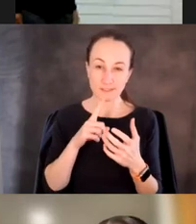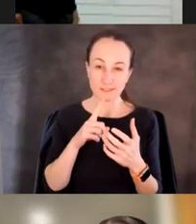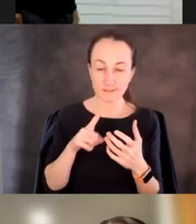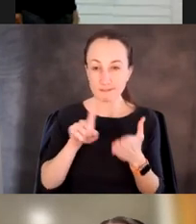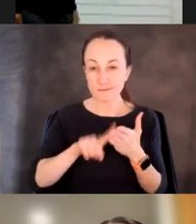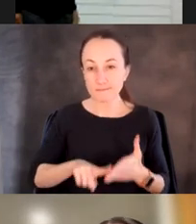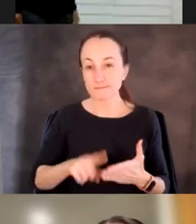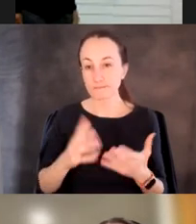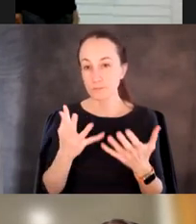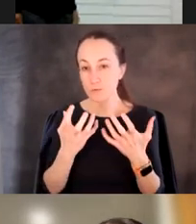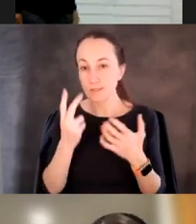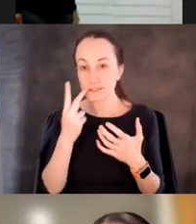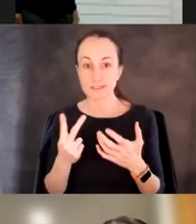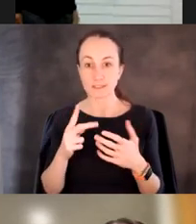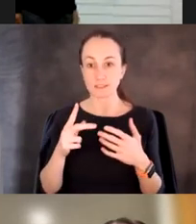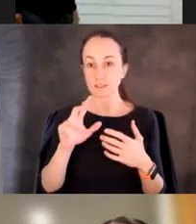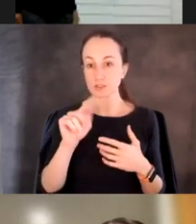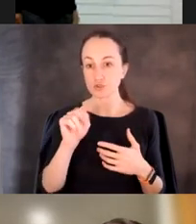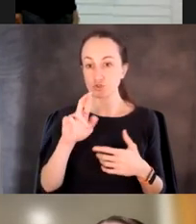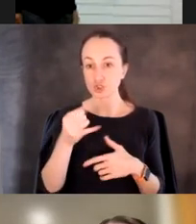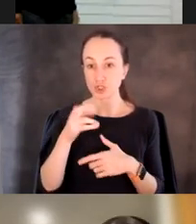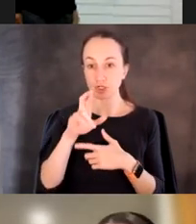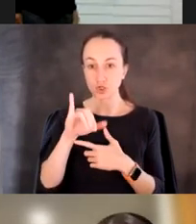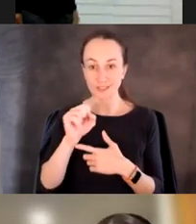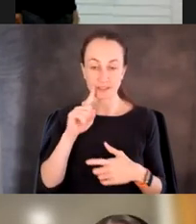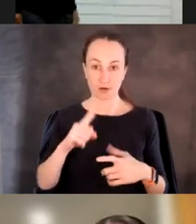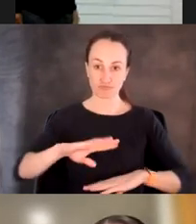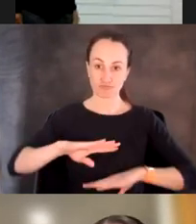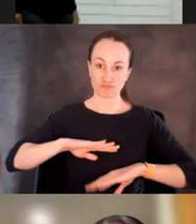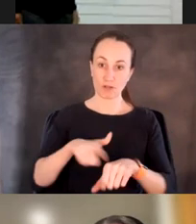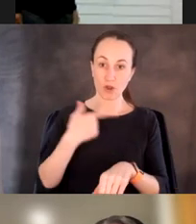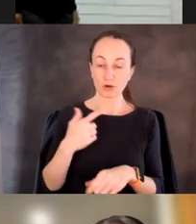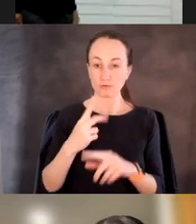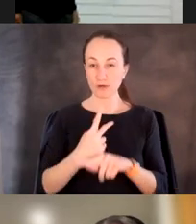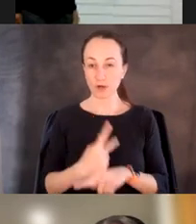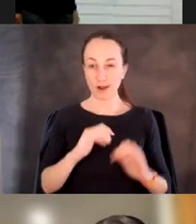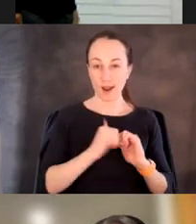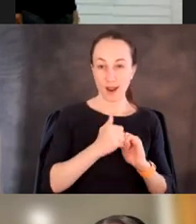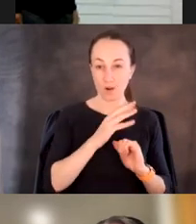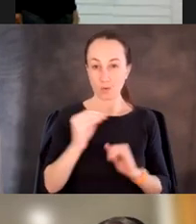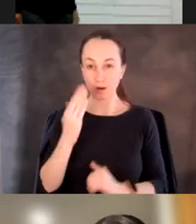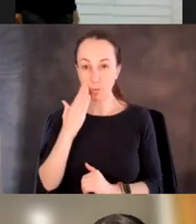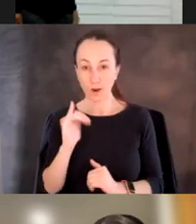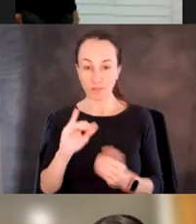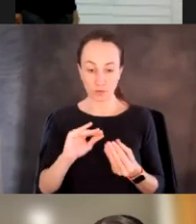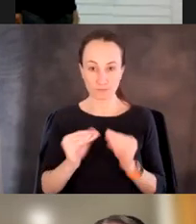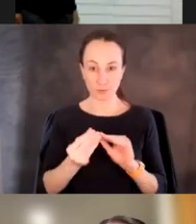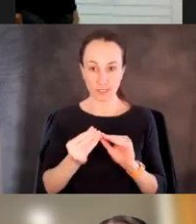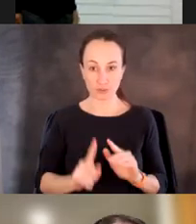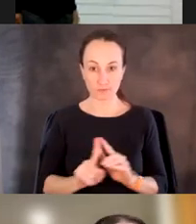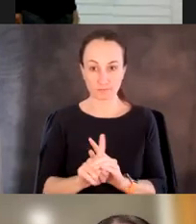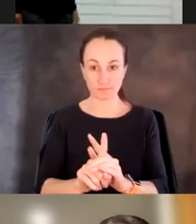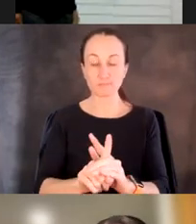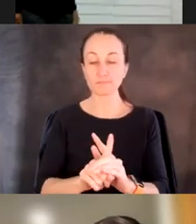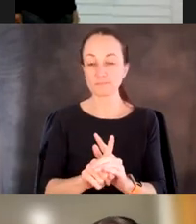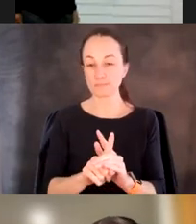sufficiently long to, to give us information about how and why, um, the mutations we're seeing have arisen. So I